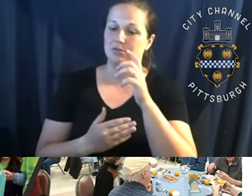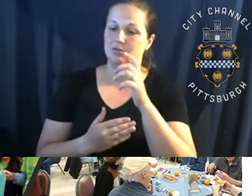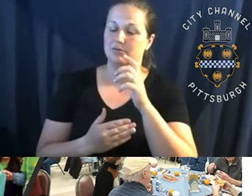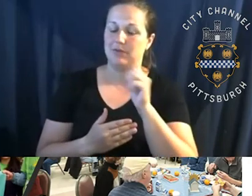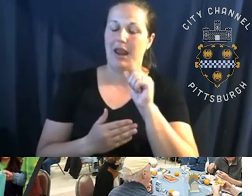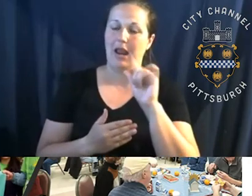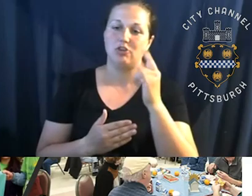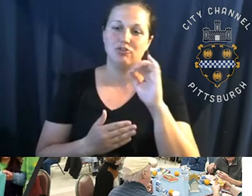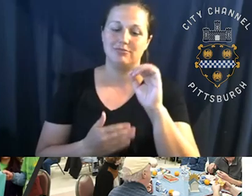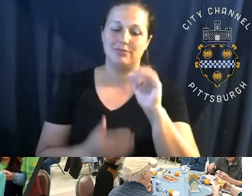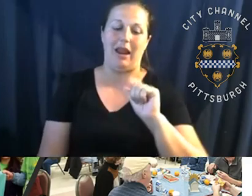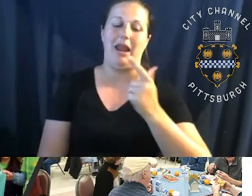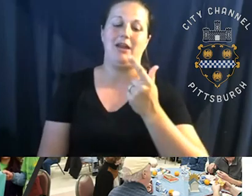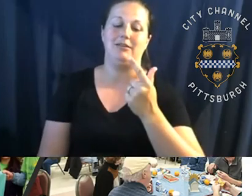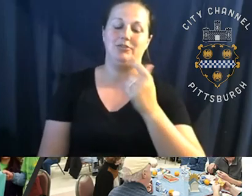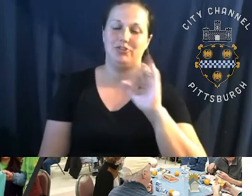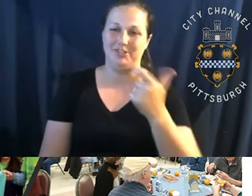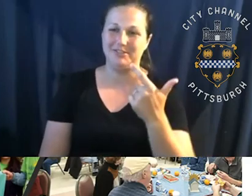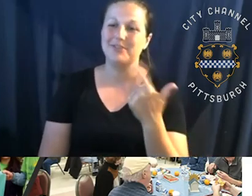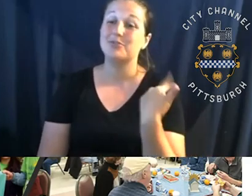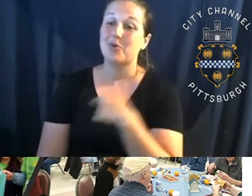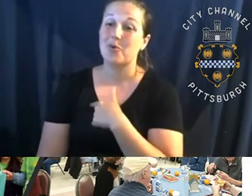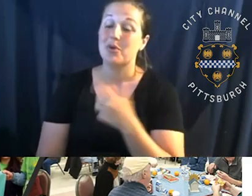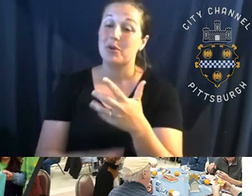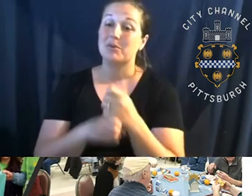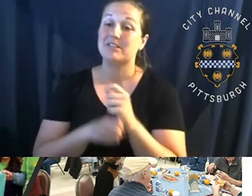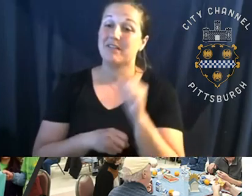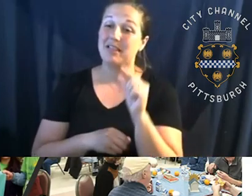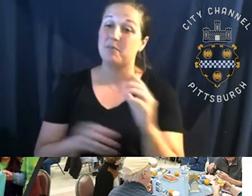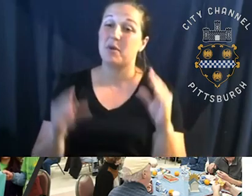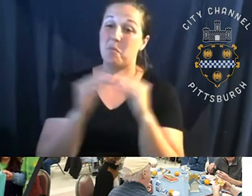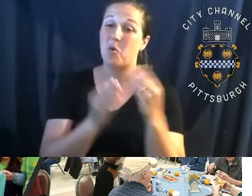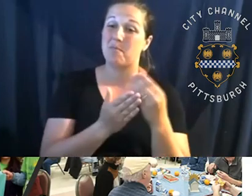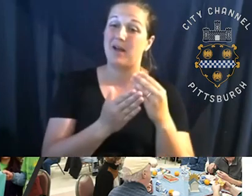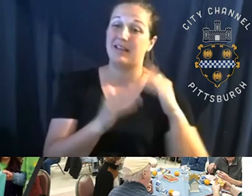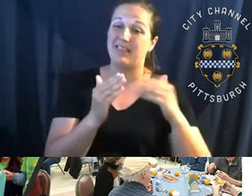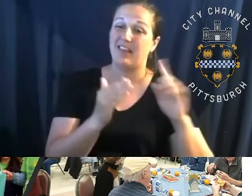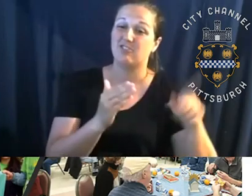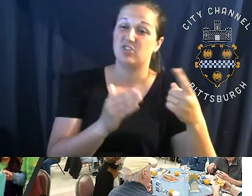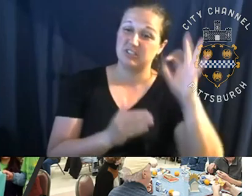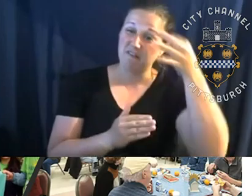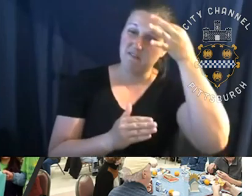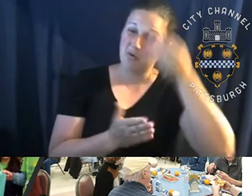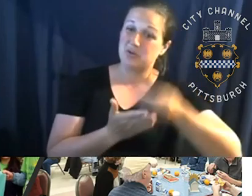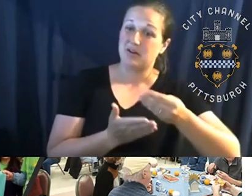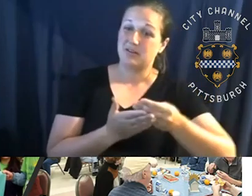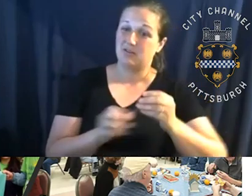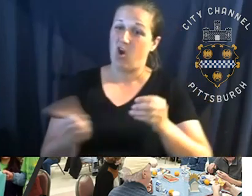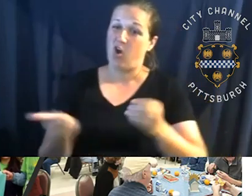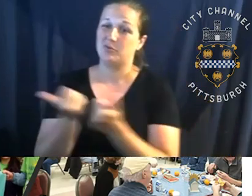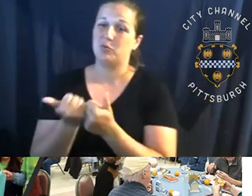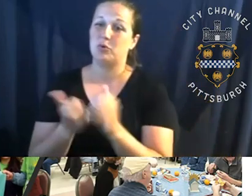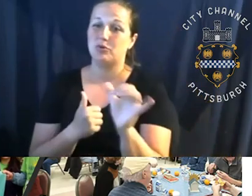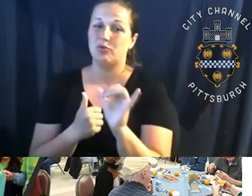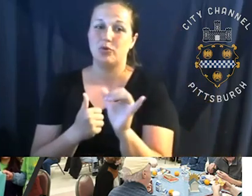bit more money than we, we do in the federal dollars that you see on the screen here to operate the program. It's, it's run pretty lean. Um,